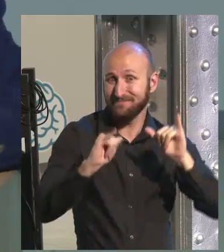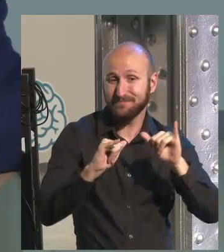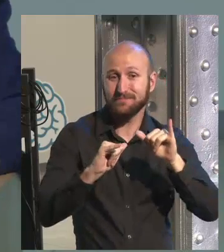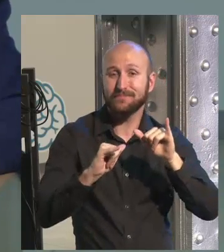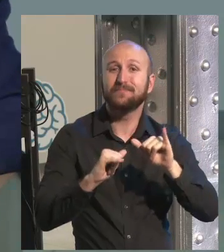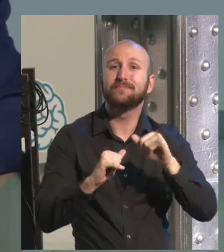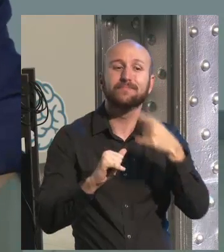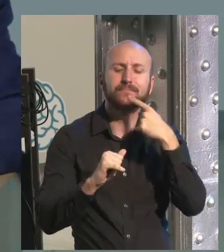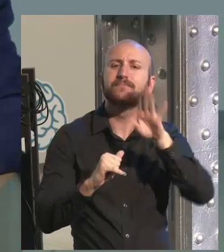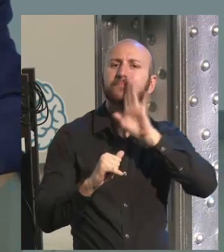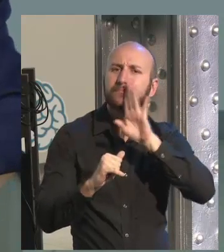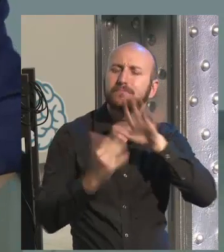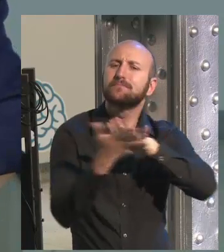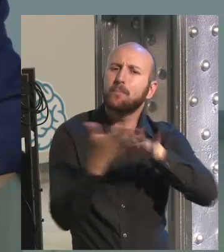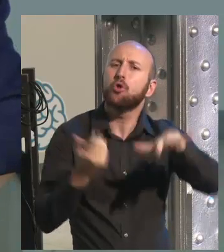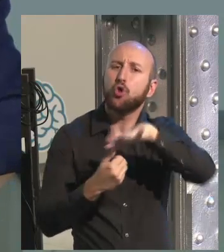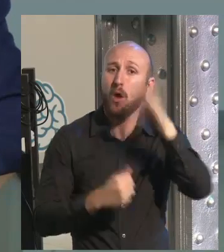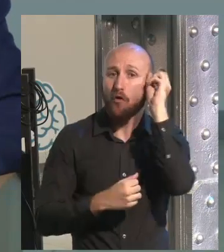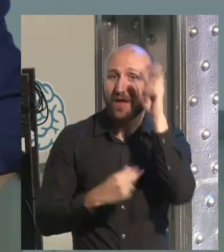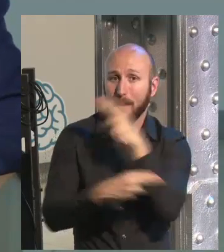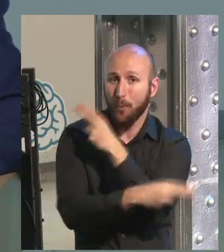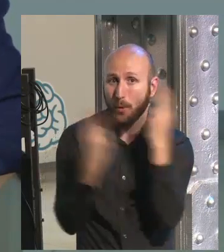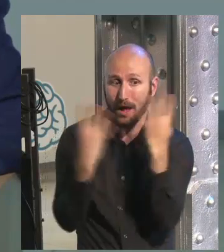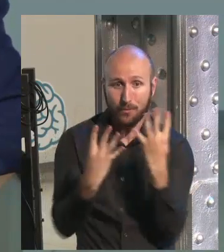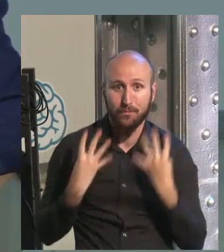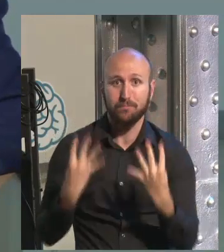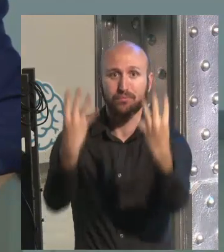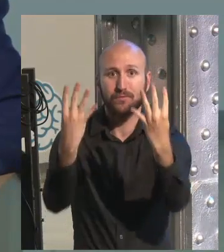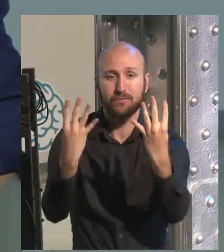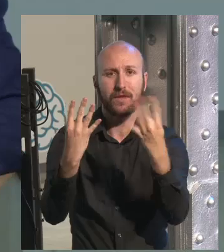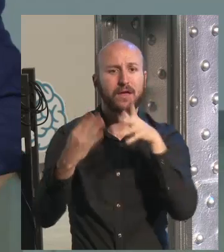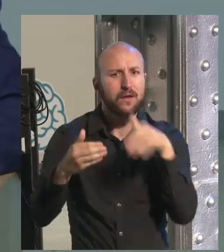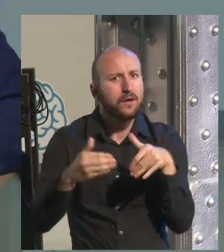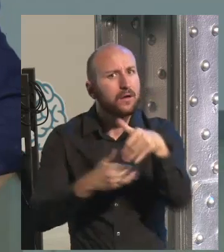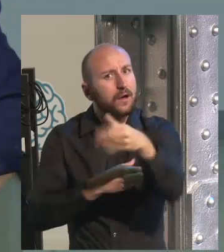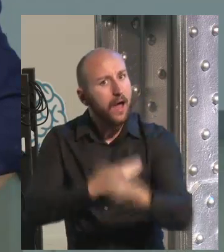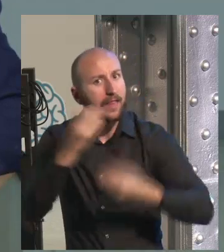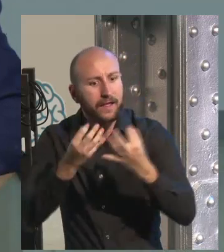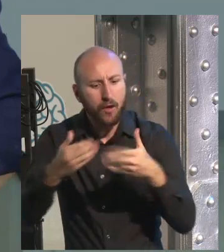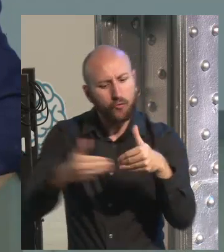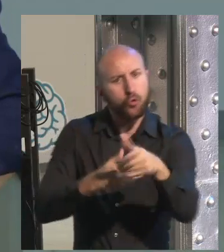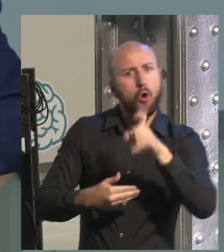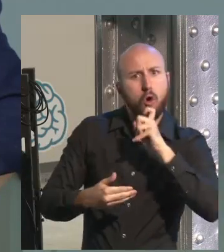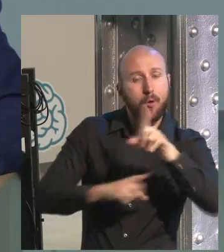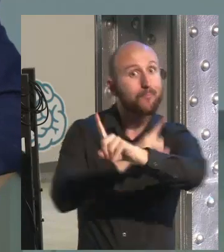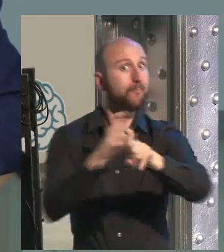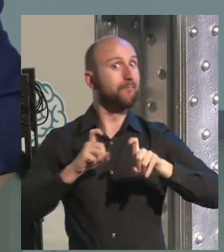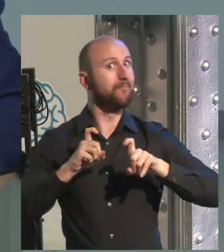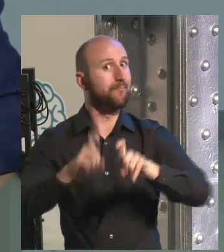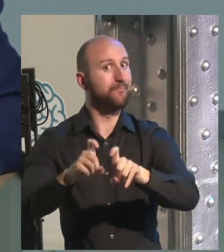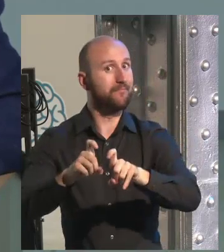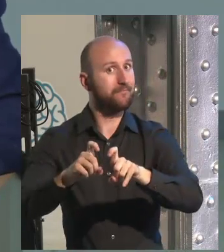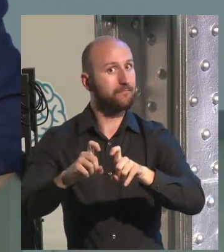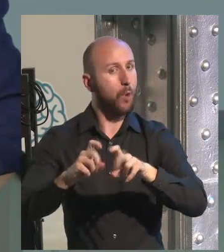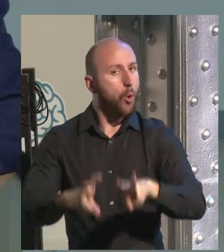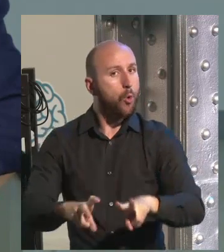that our culture is dying. But something else is going to be born. What